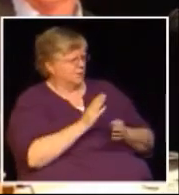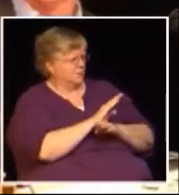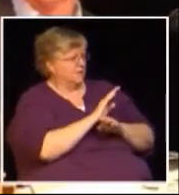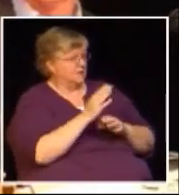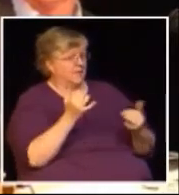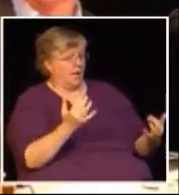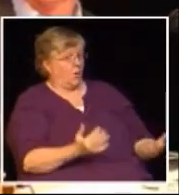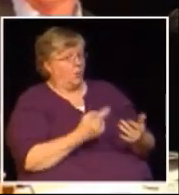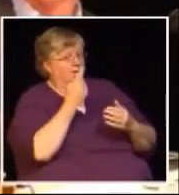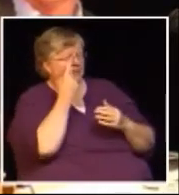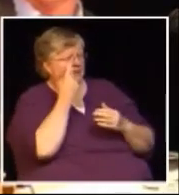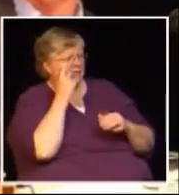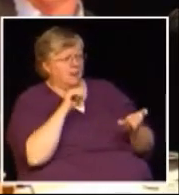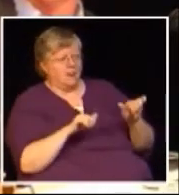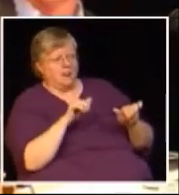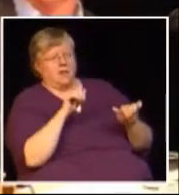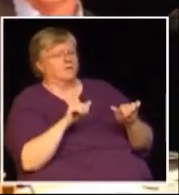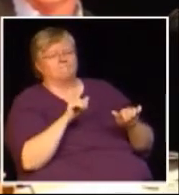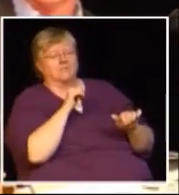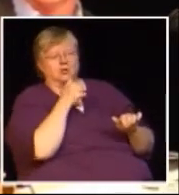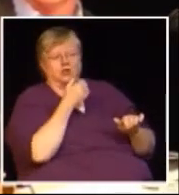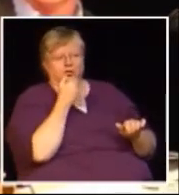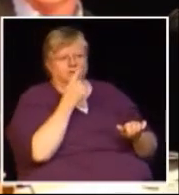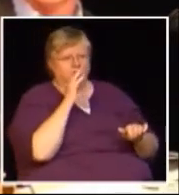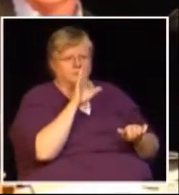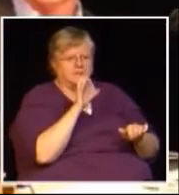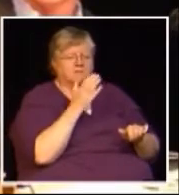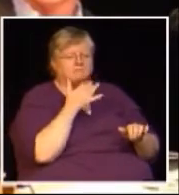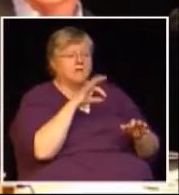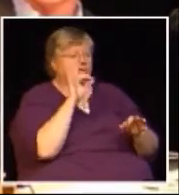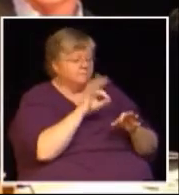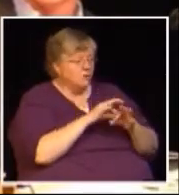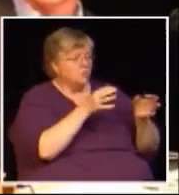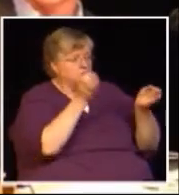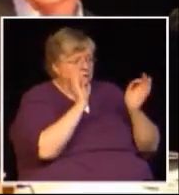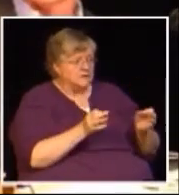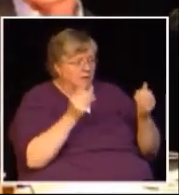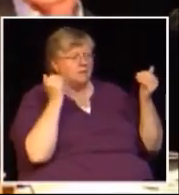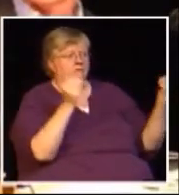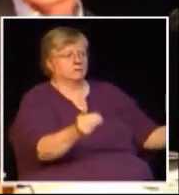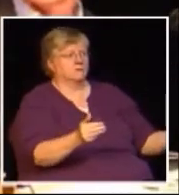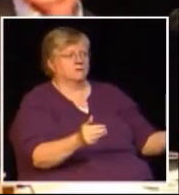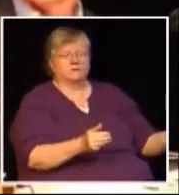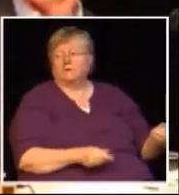because they're not sure what's going to happen on HST the uncertainty does none of us any good